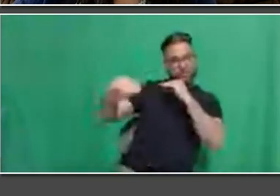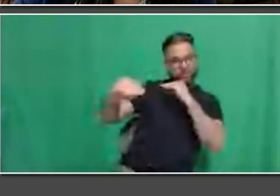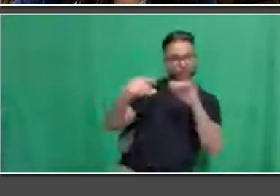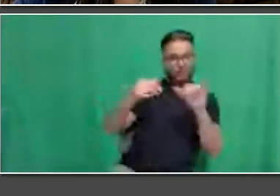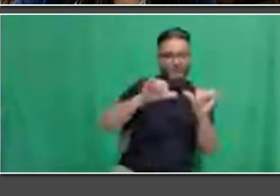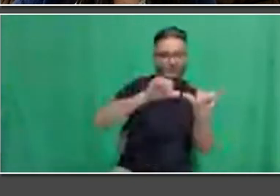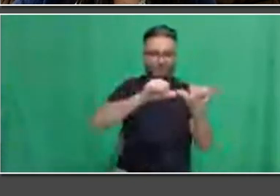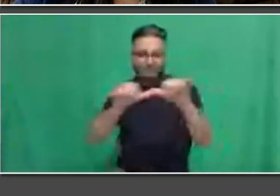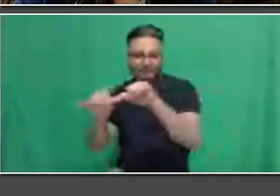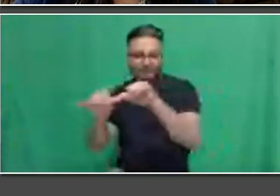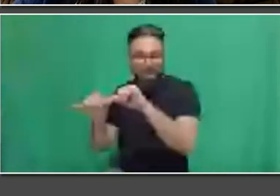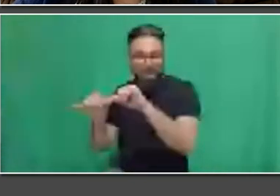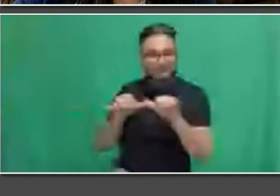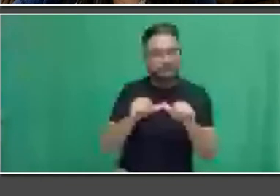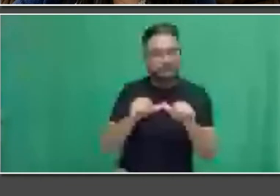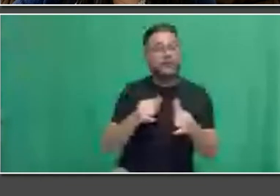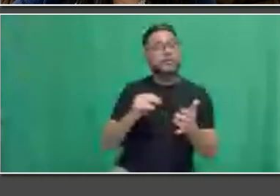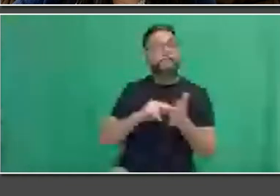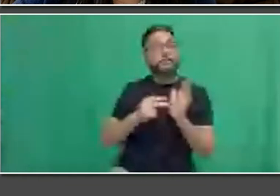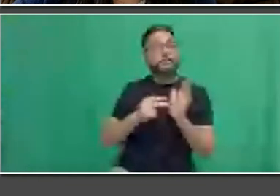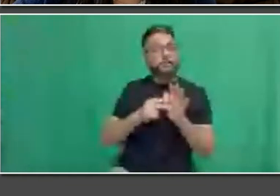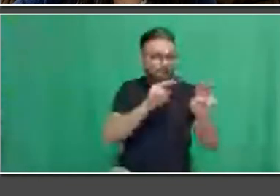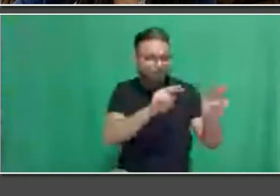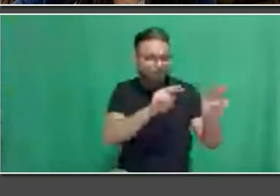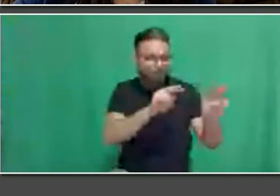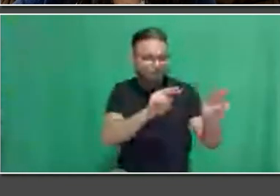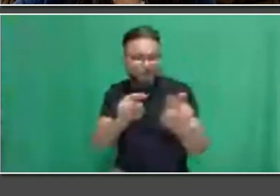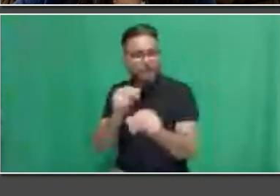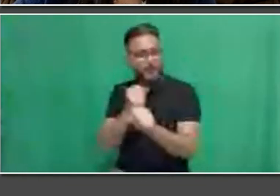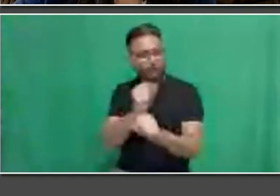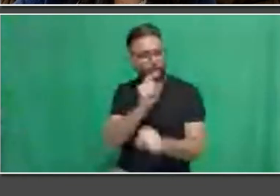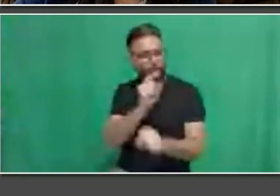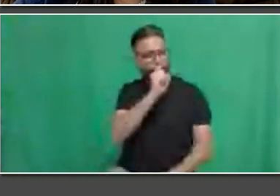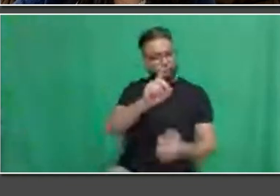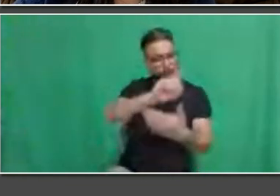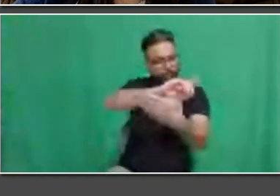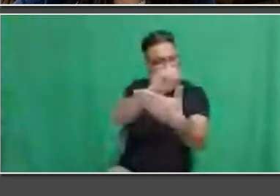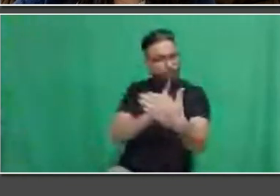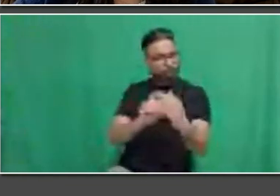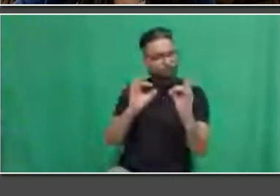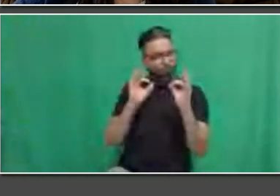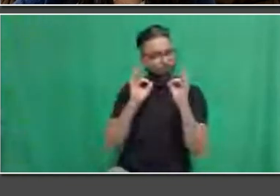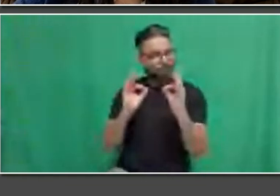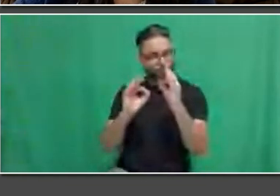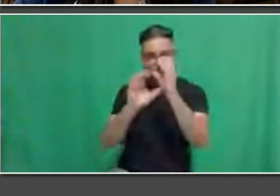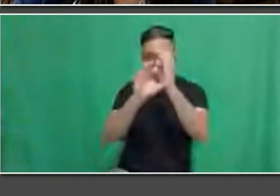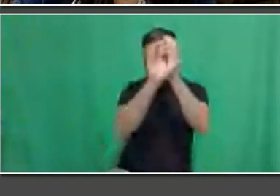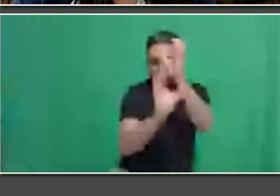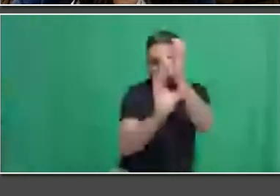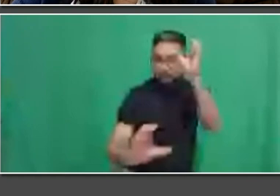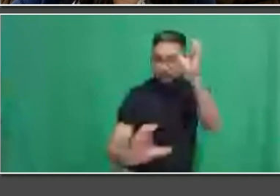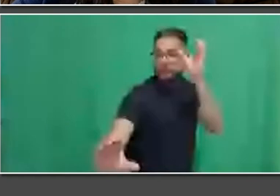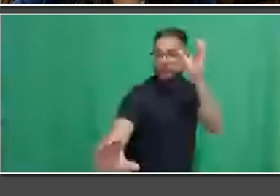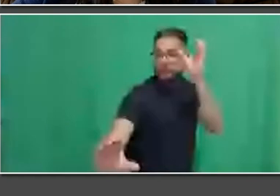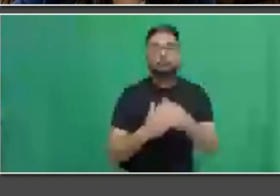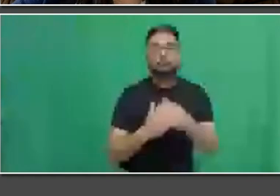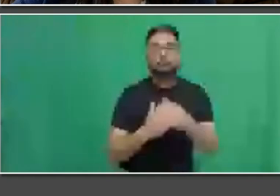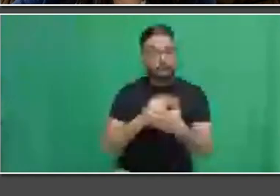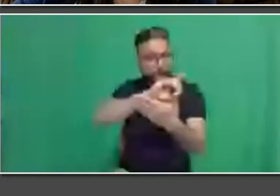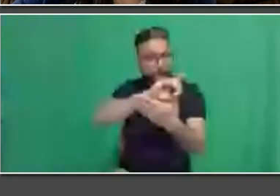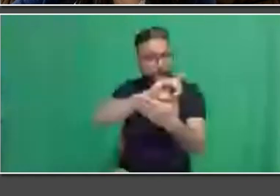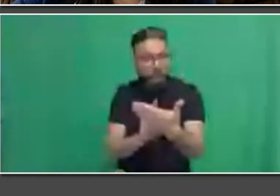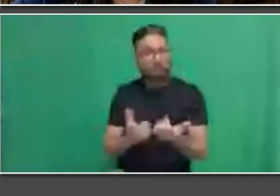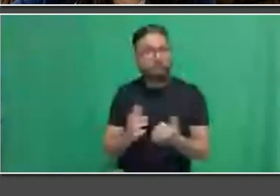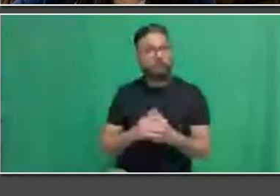designed, sewer rehabilitation and investigations, underground utilities, investigations, and more. I strongly